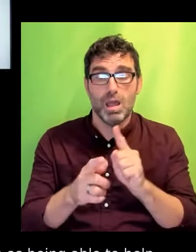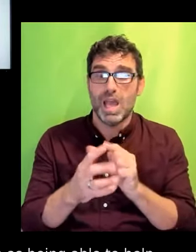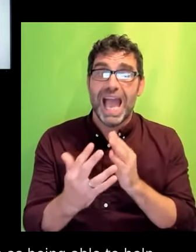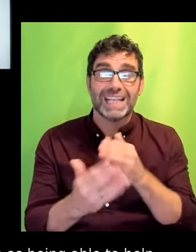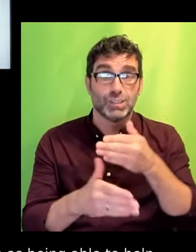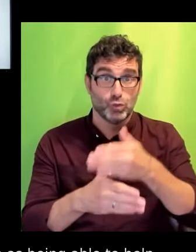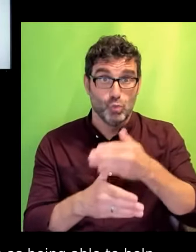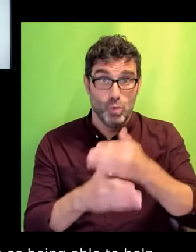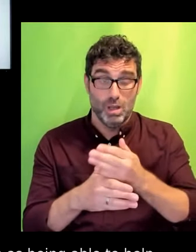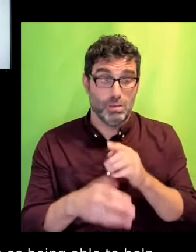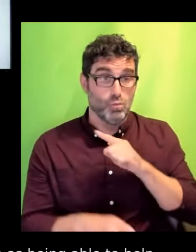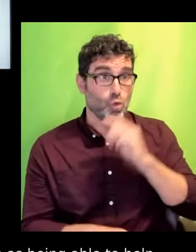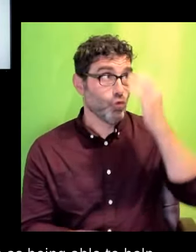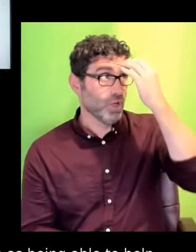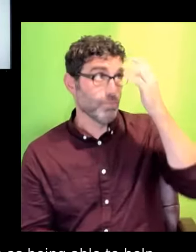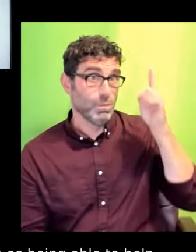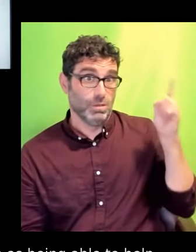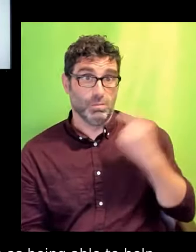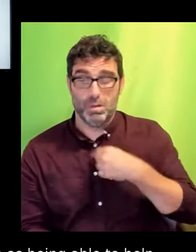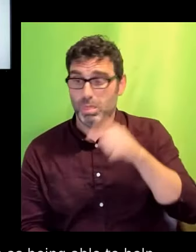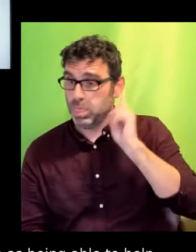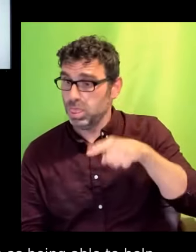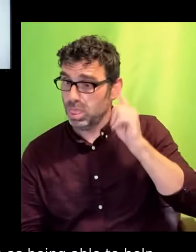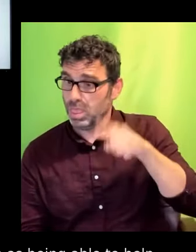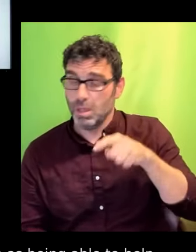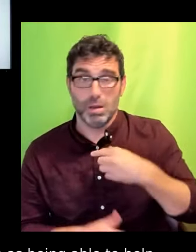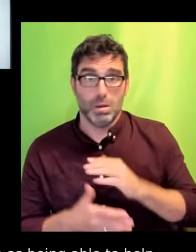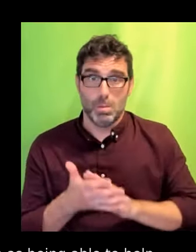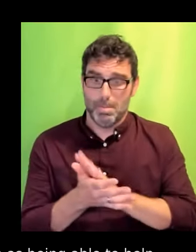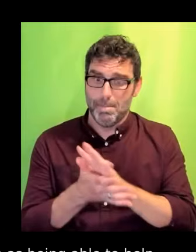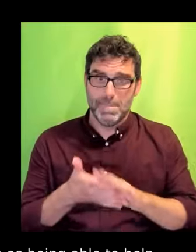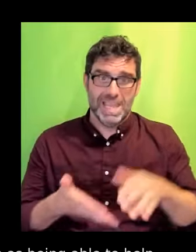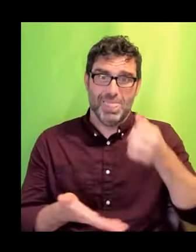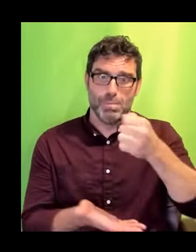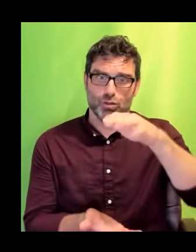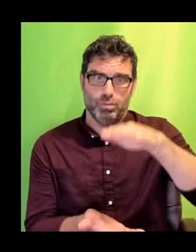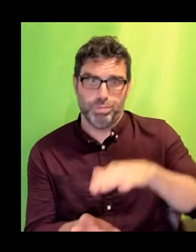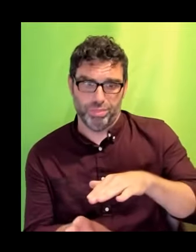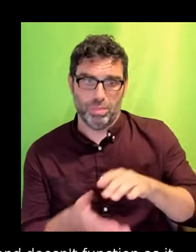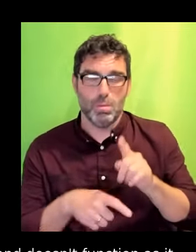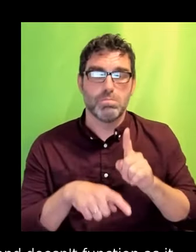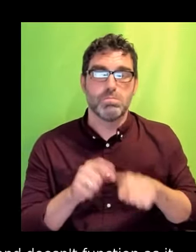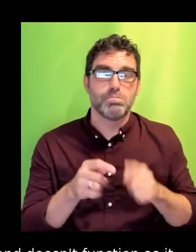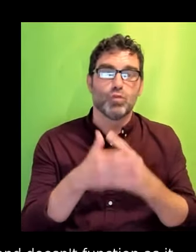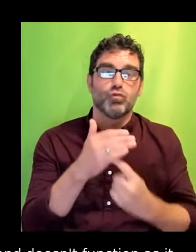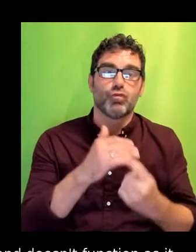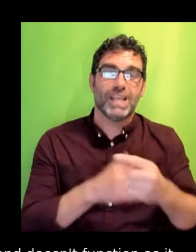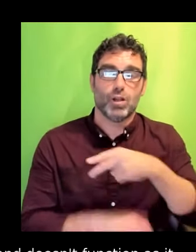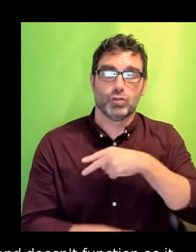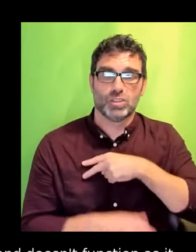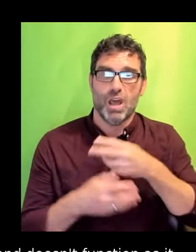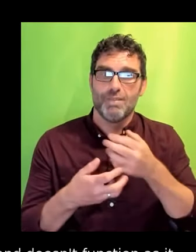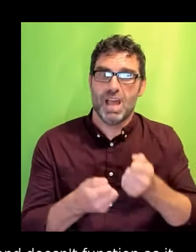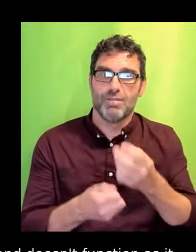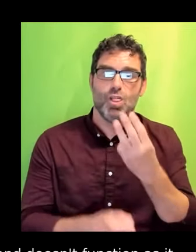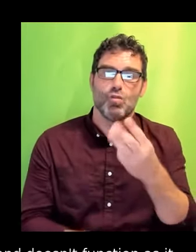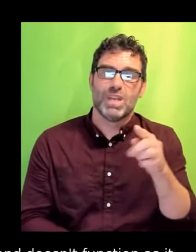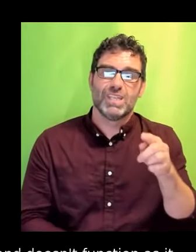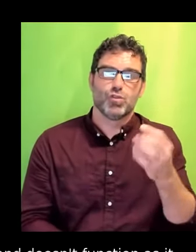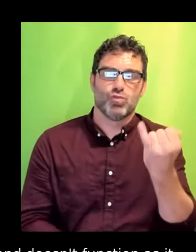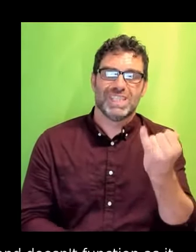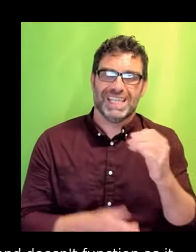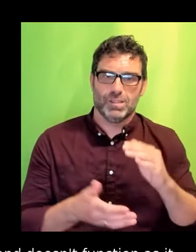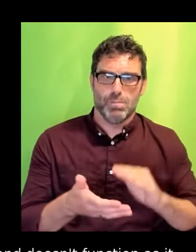In reality most freelancers in our industry are on three to six month contracts and at best have a few weeks notice before they are required to start work.